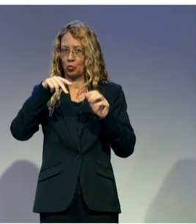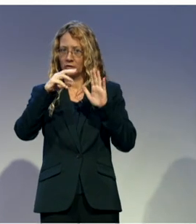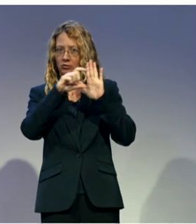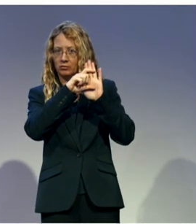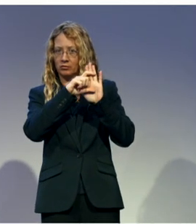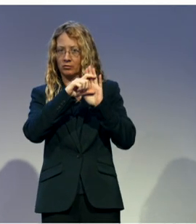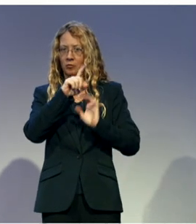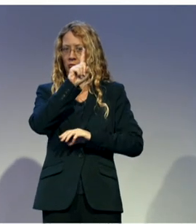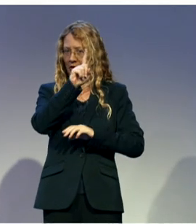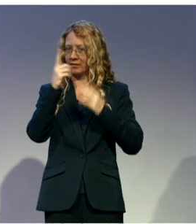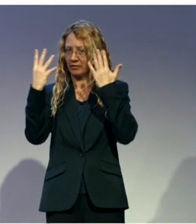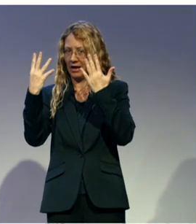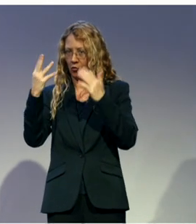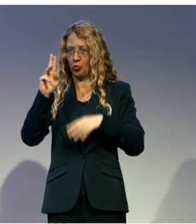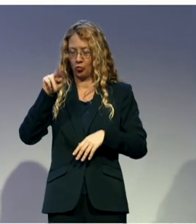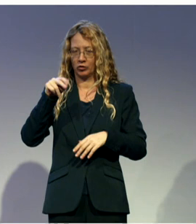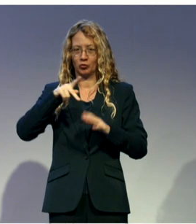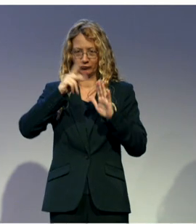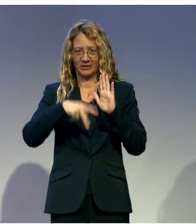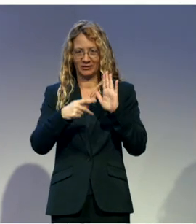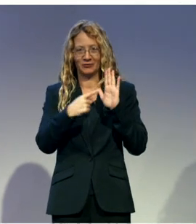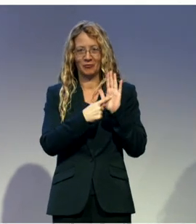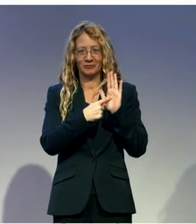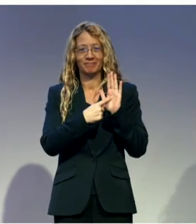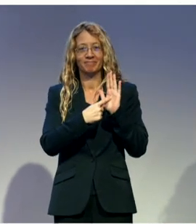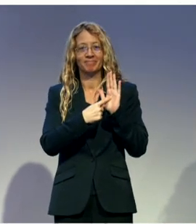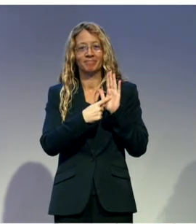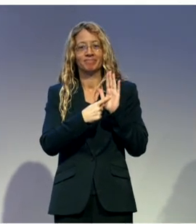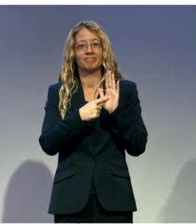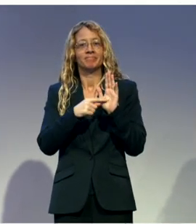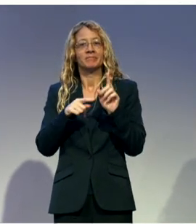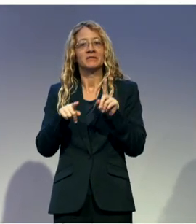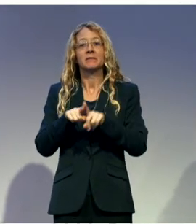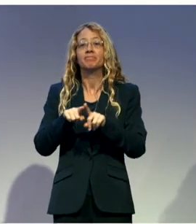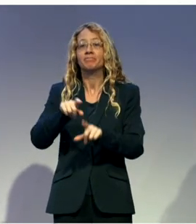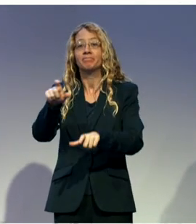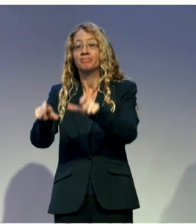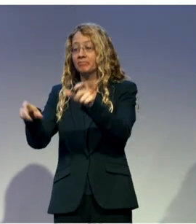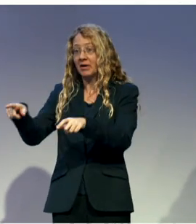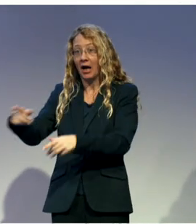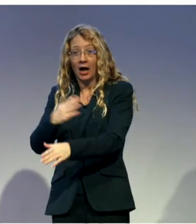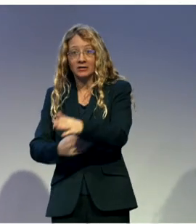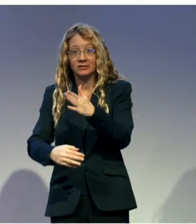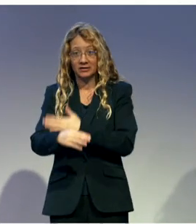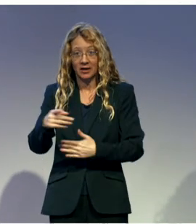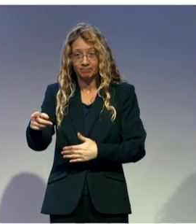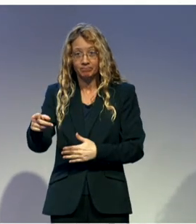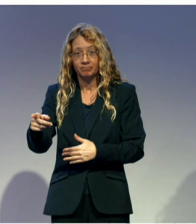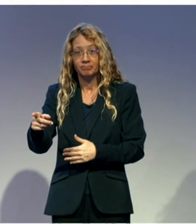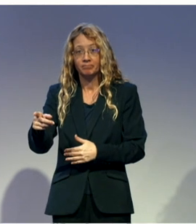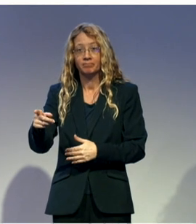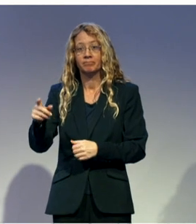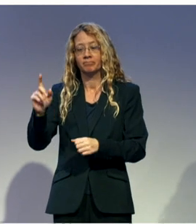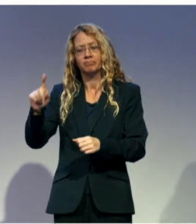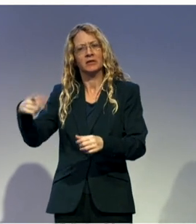And the engagement of people with disabilities in the local bodies. That is a very, very important aspect of the project. That's why